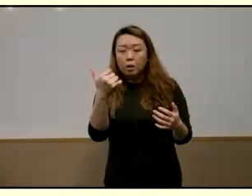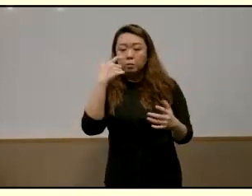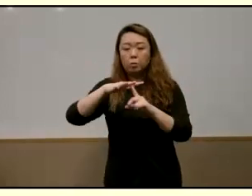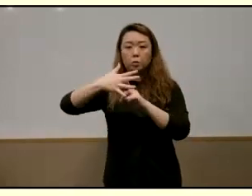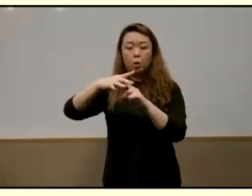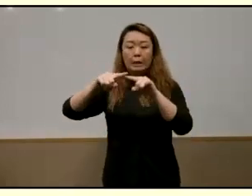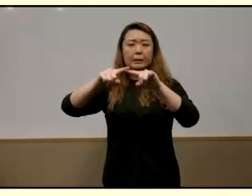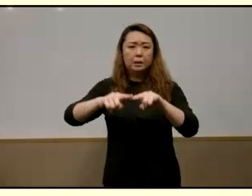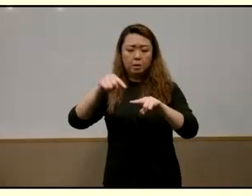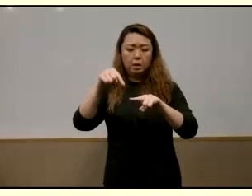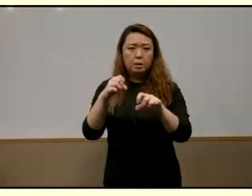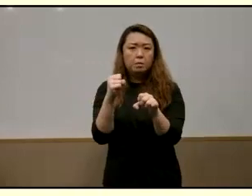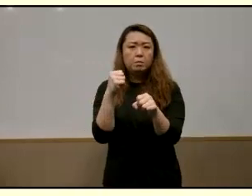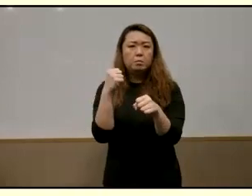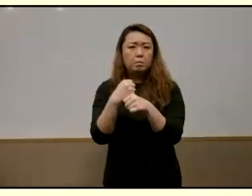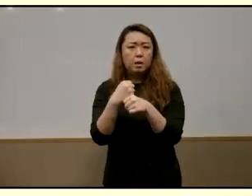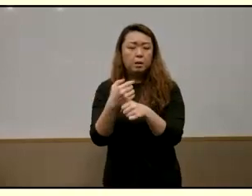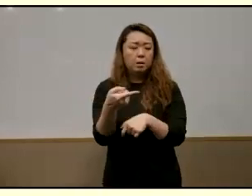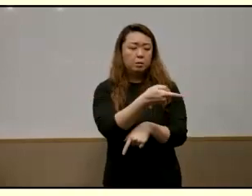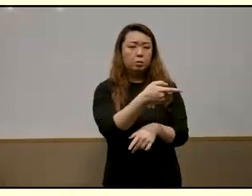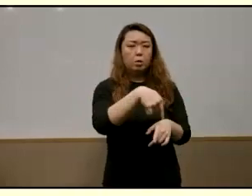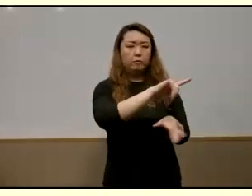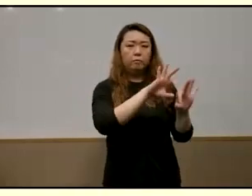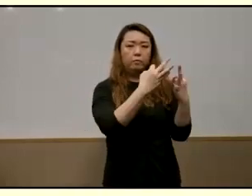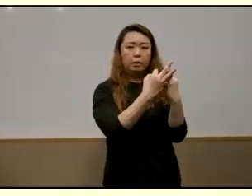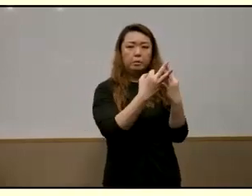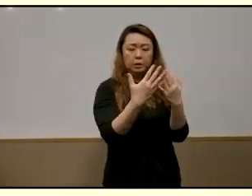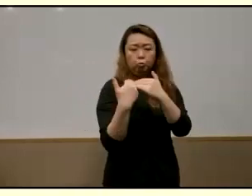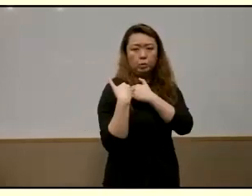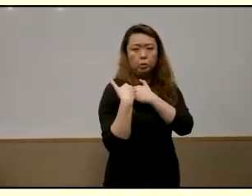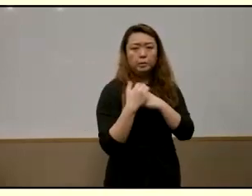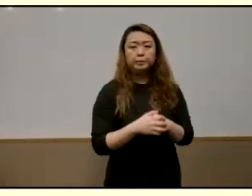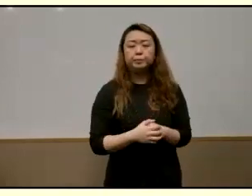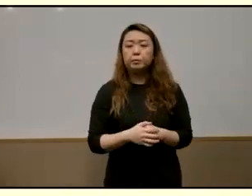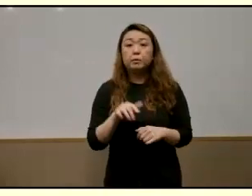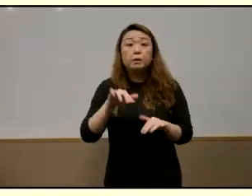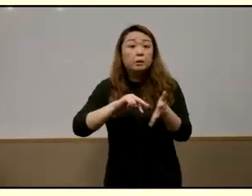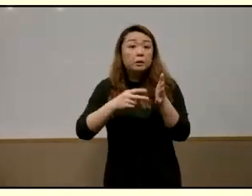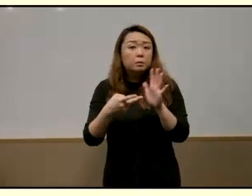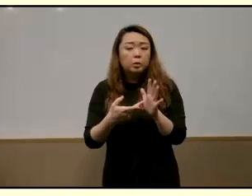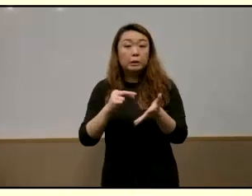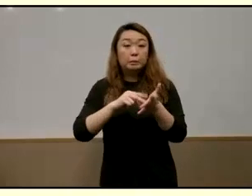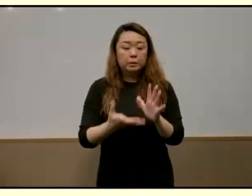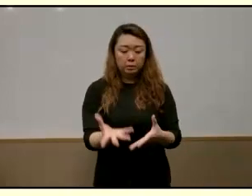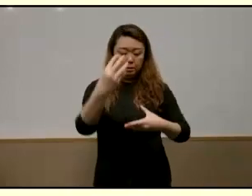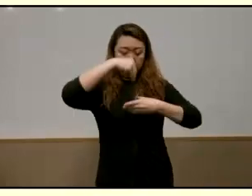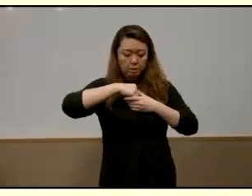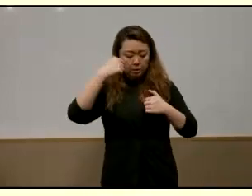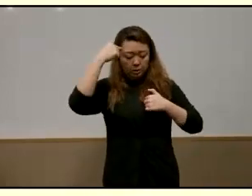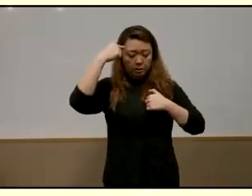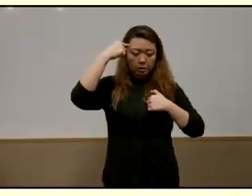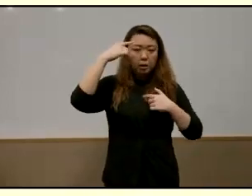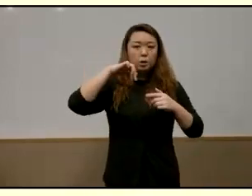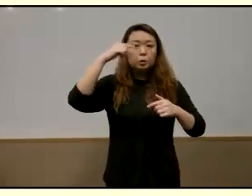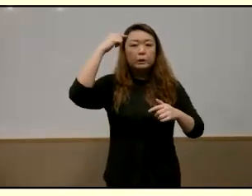dependency makes plausible responsibility and this might be interpreted as the internalization and reproduction of the key